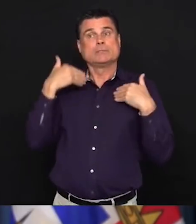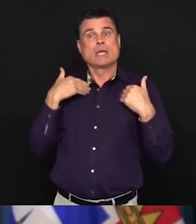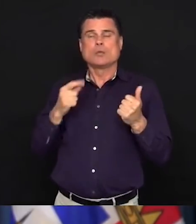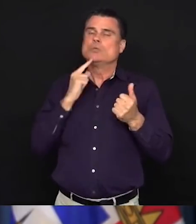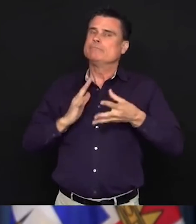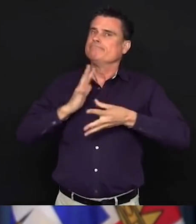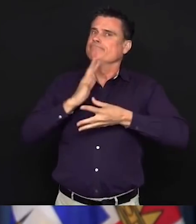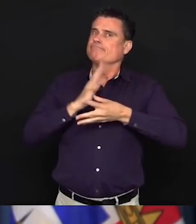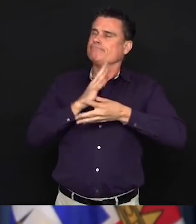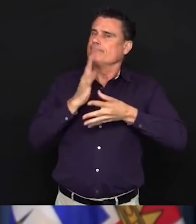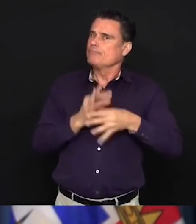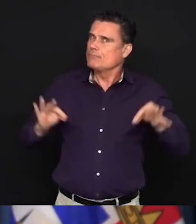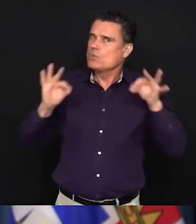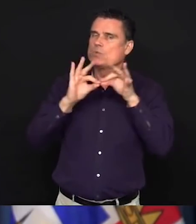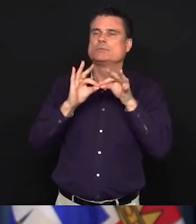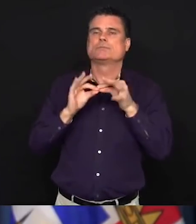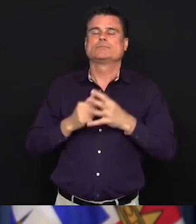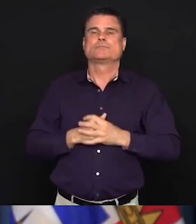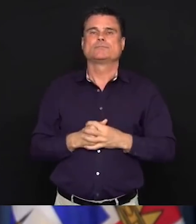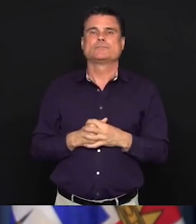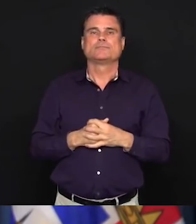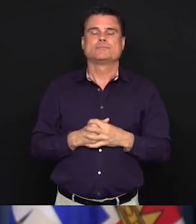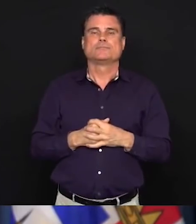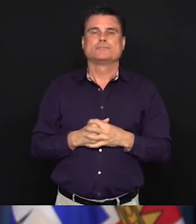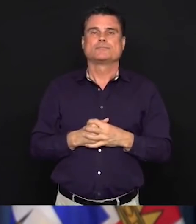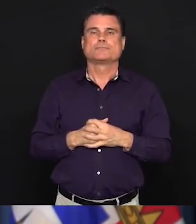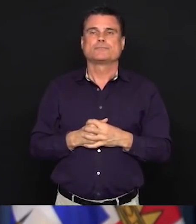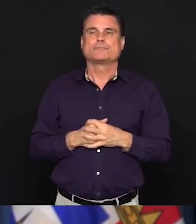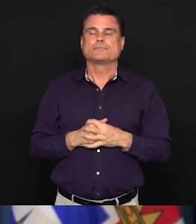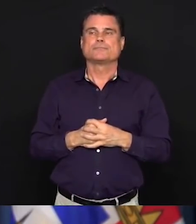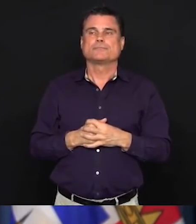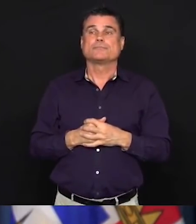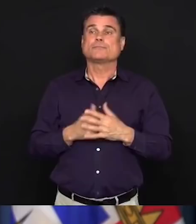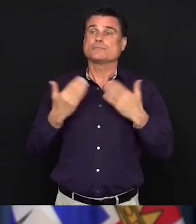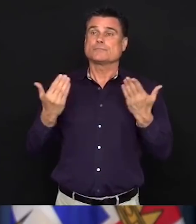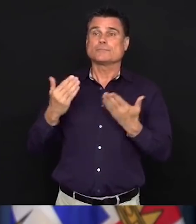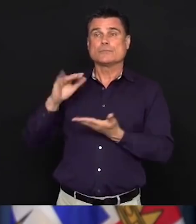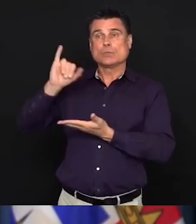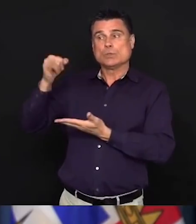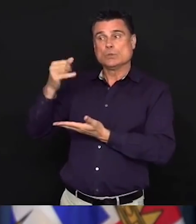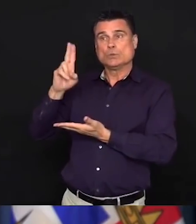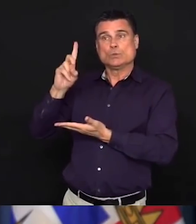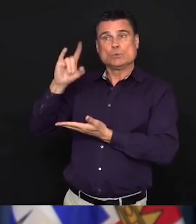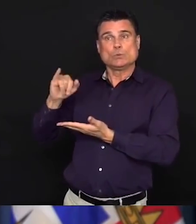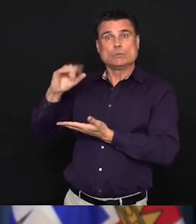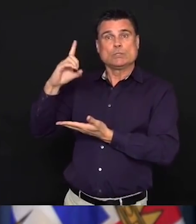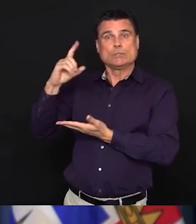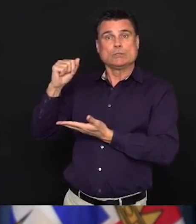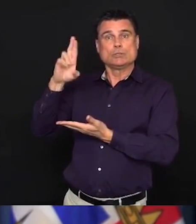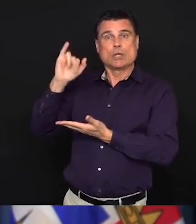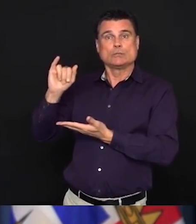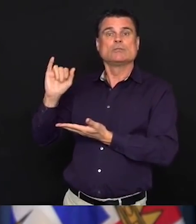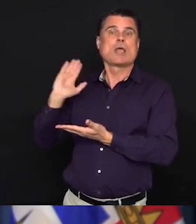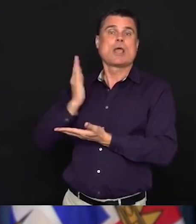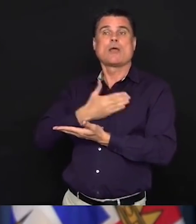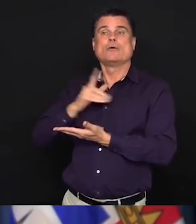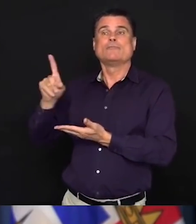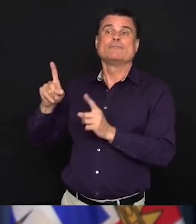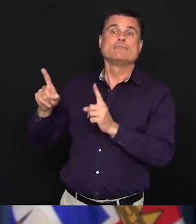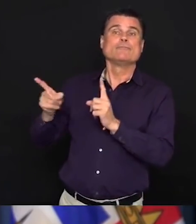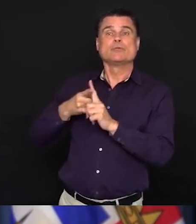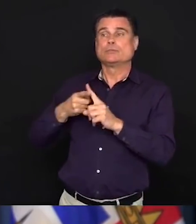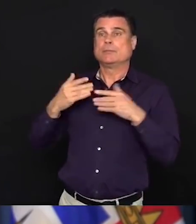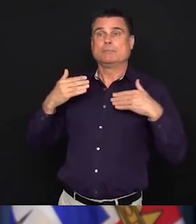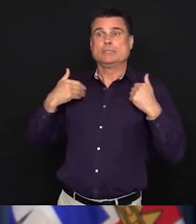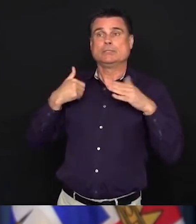Minister of Mental Health in Canada, it was with a view to protect people who were feeling vulnerable. At this difficult time,